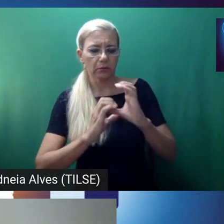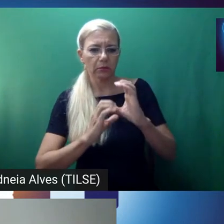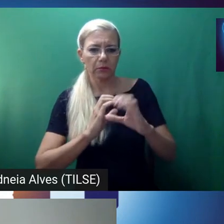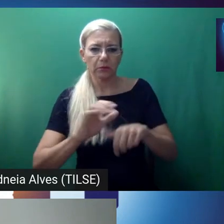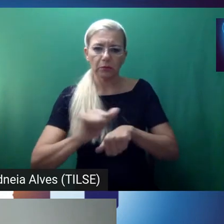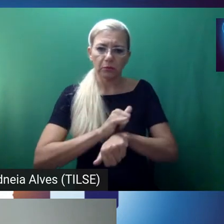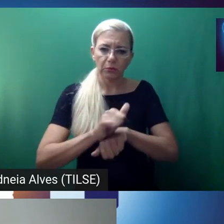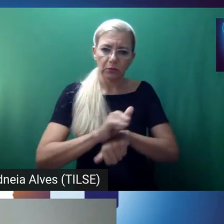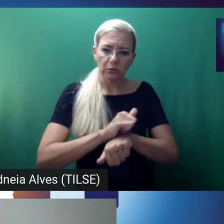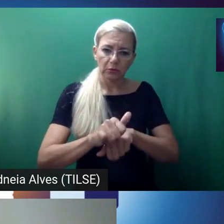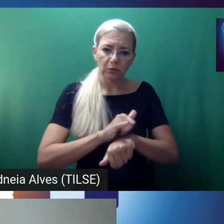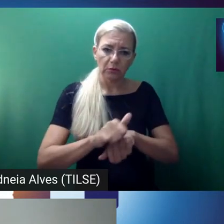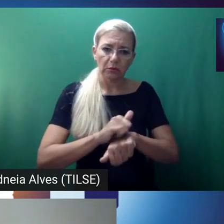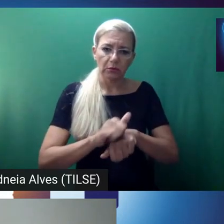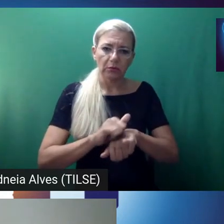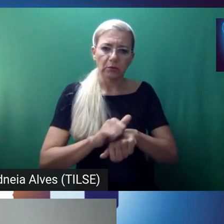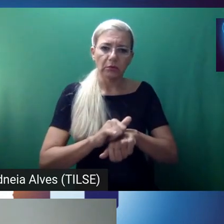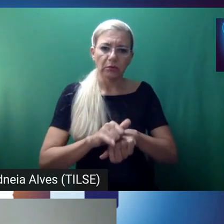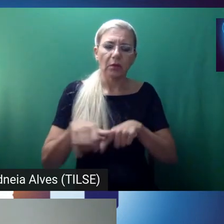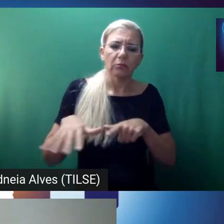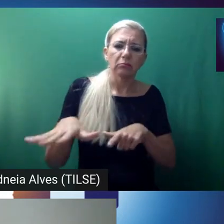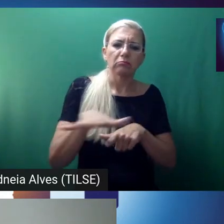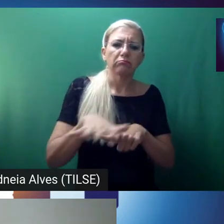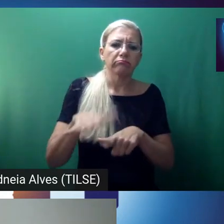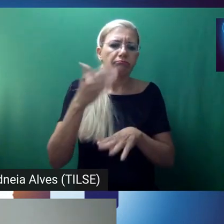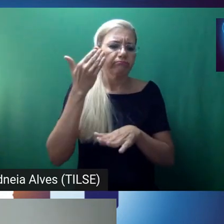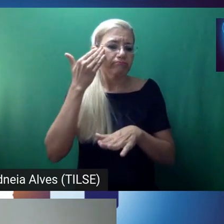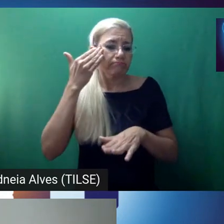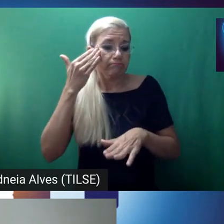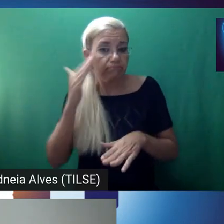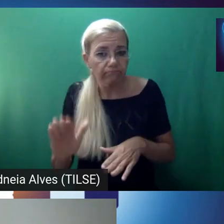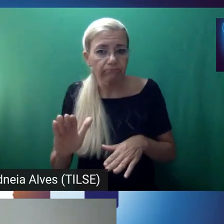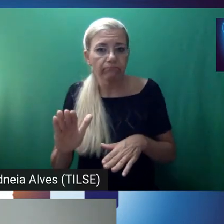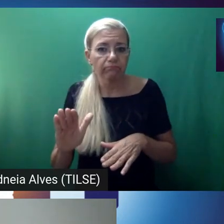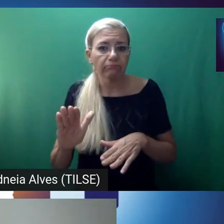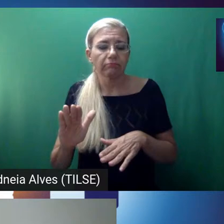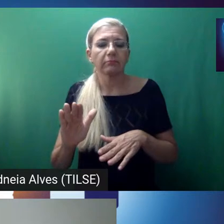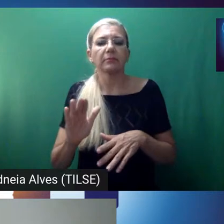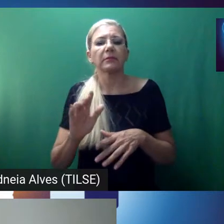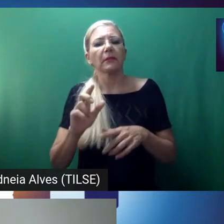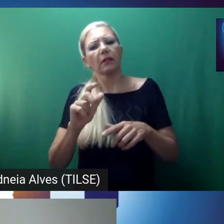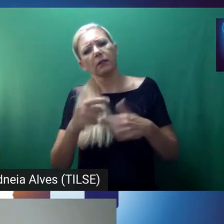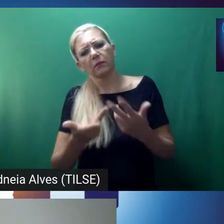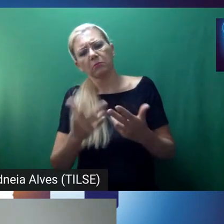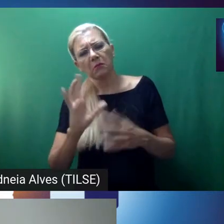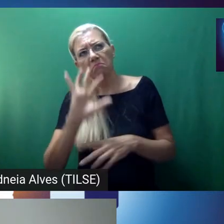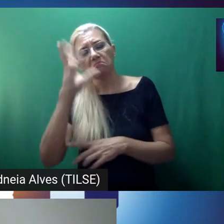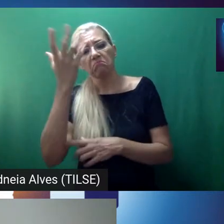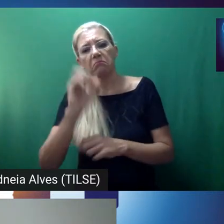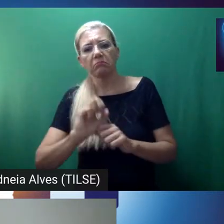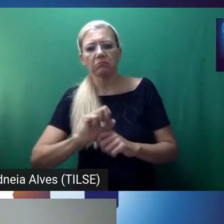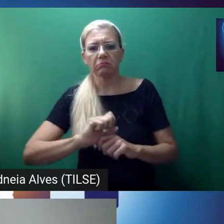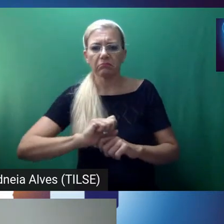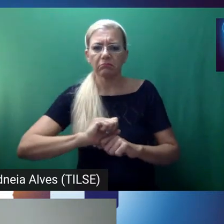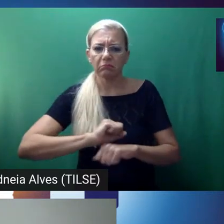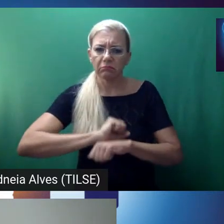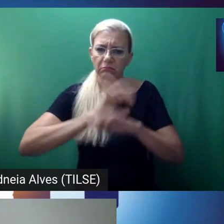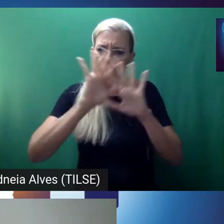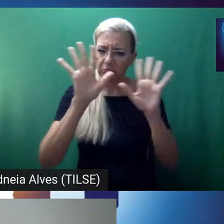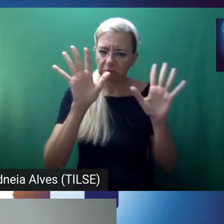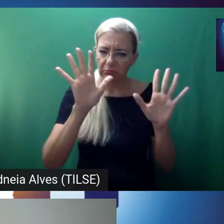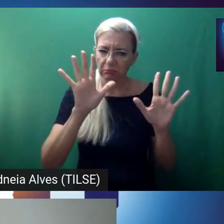a big no, such as it happens with Clio. Does that compromise